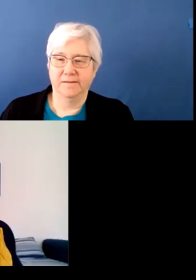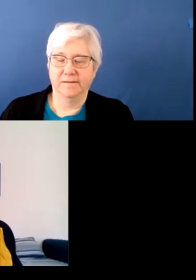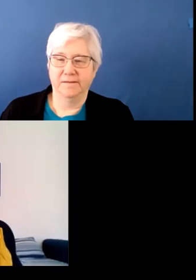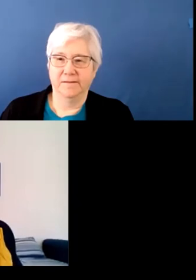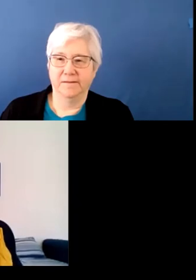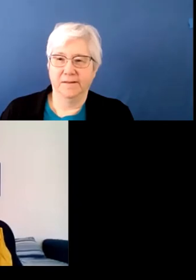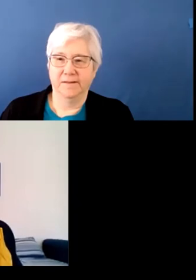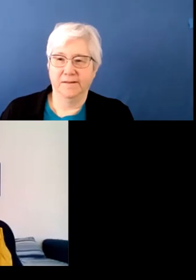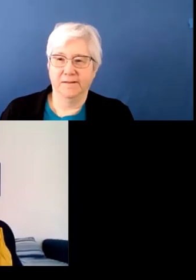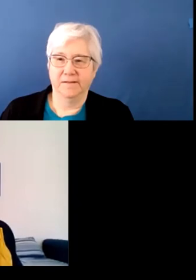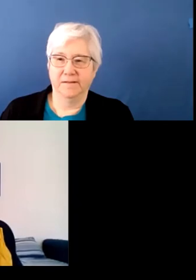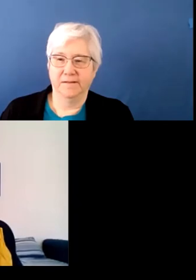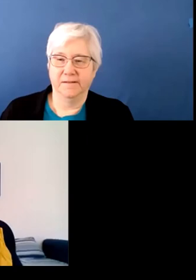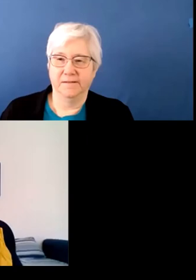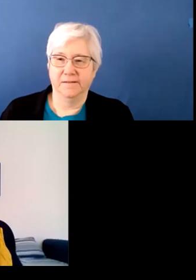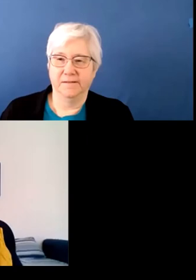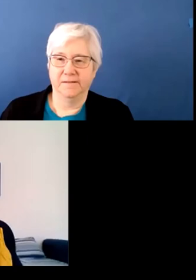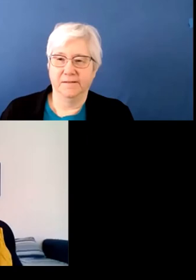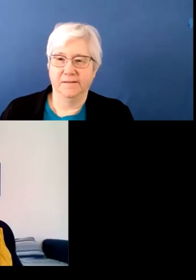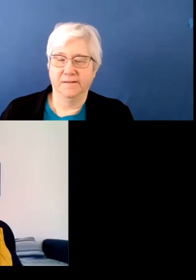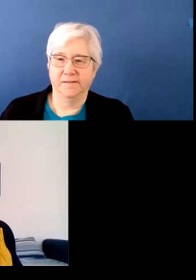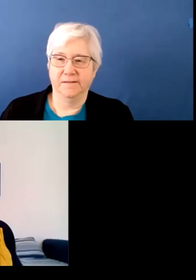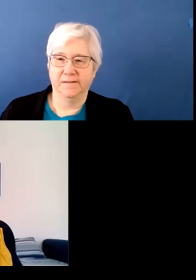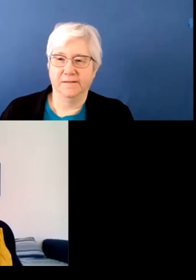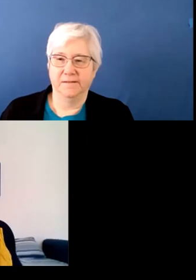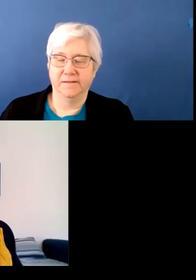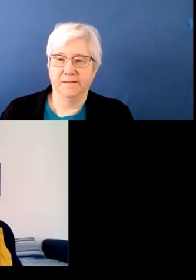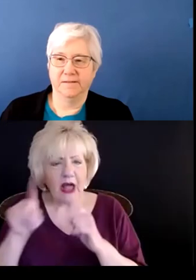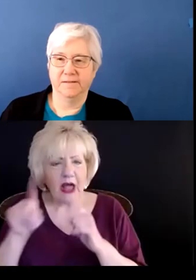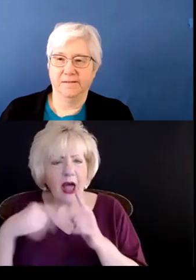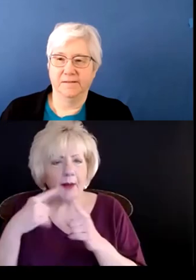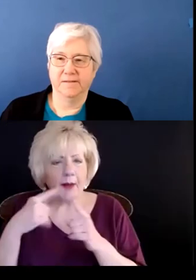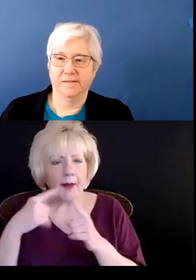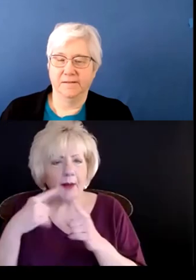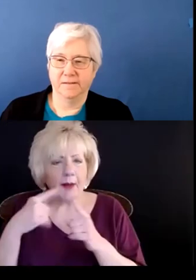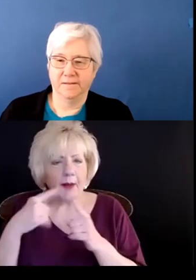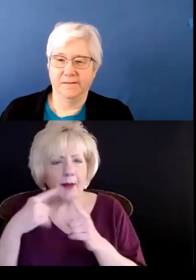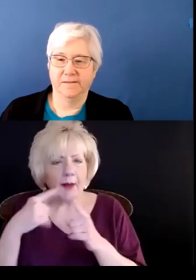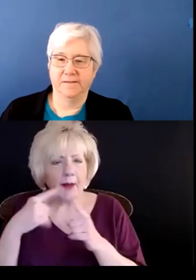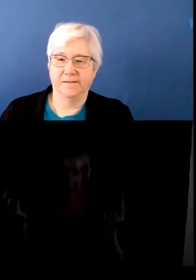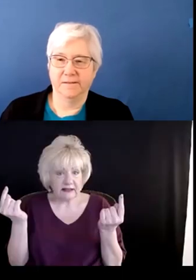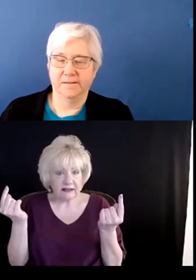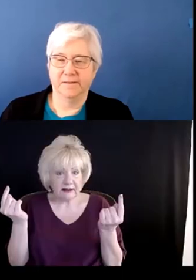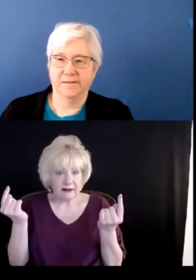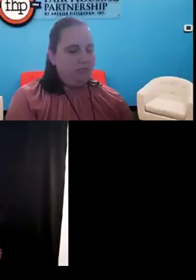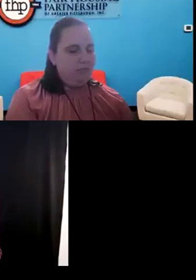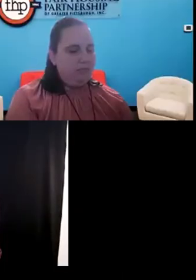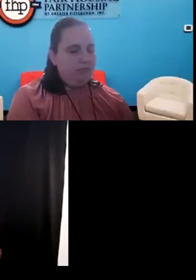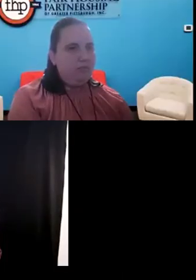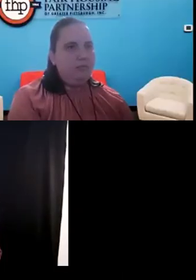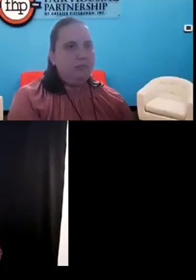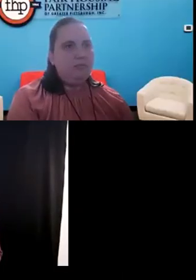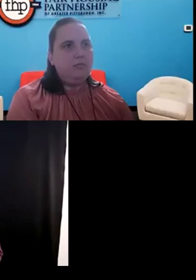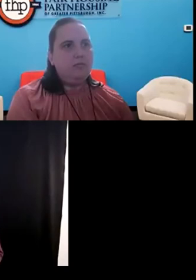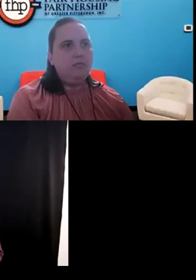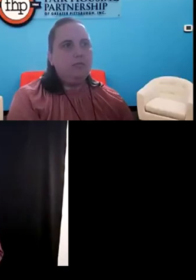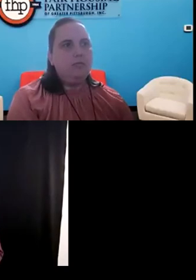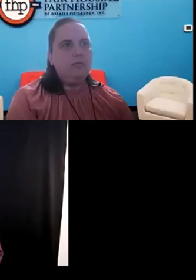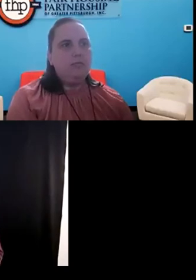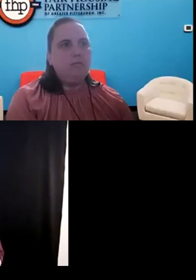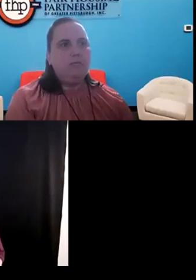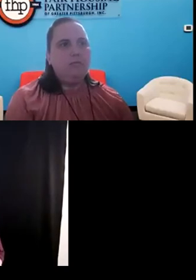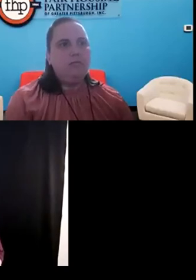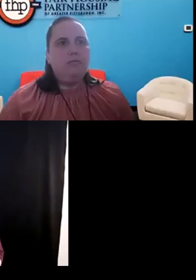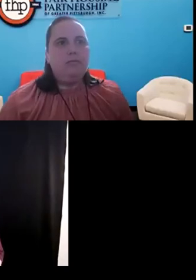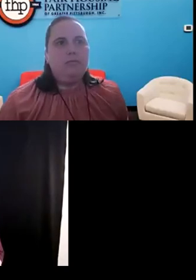come up around um allergies and the question is whether